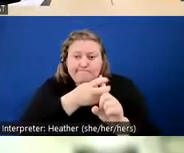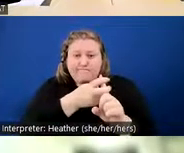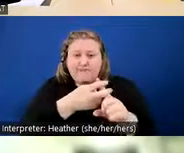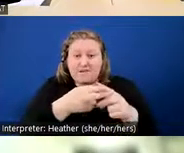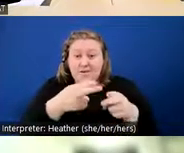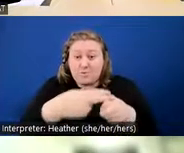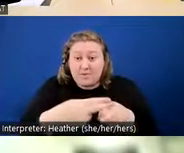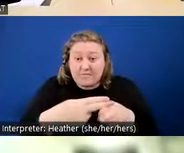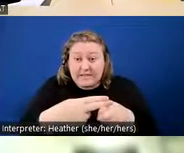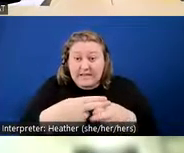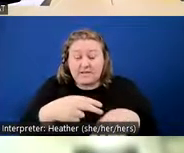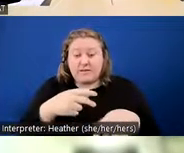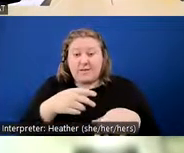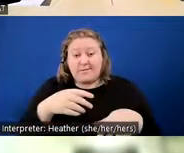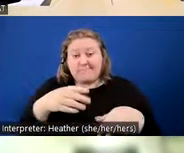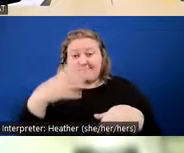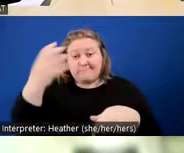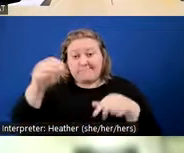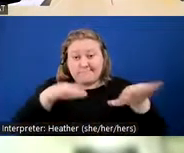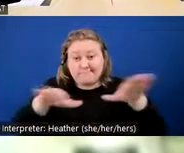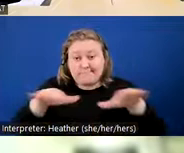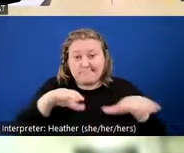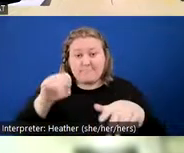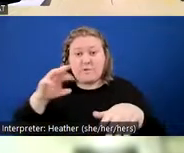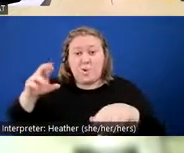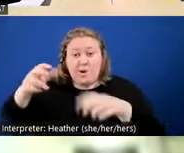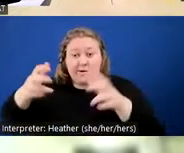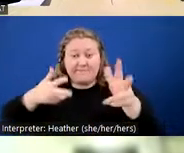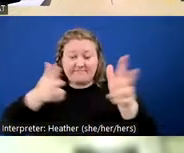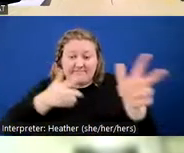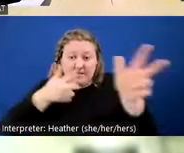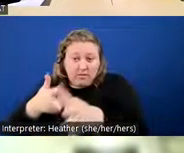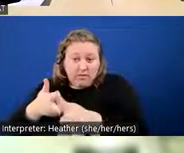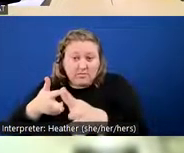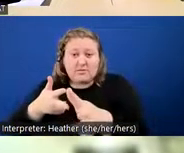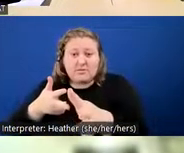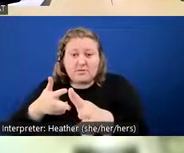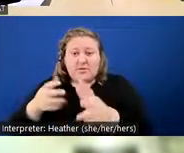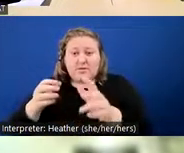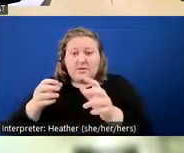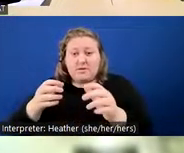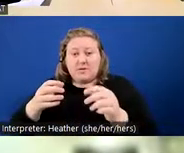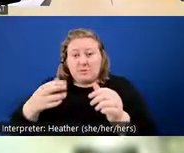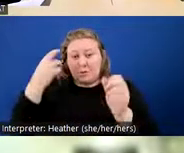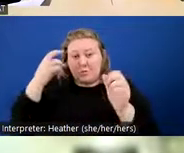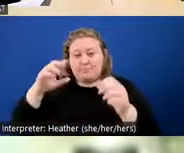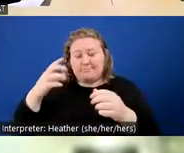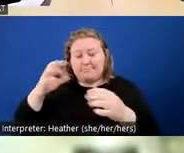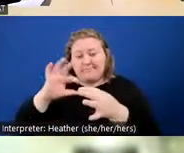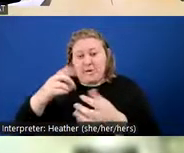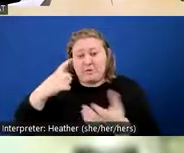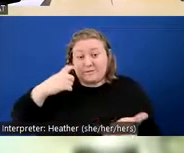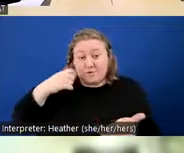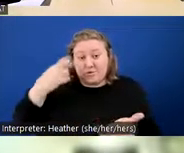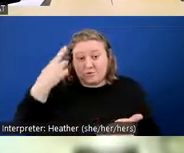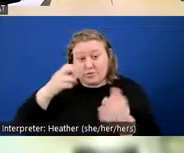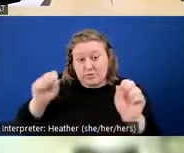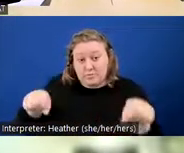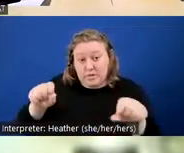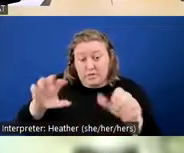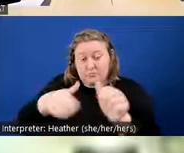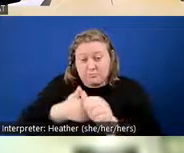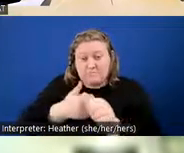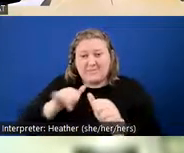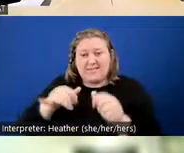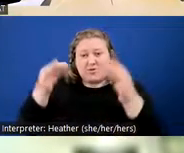foot or in a vehicle, based on reasonable suspicion. This is determined – this is to determine if